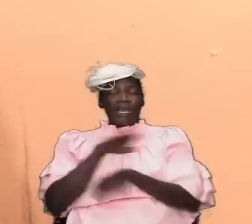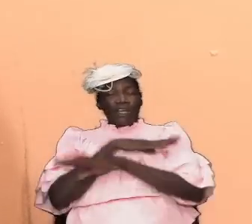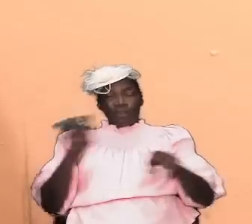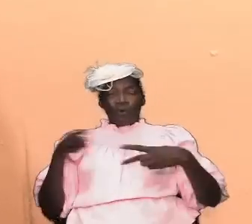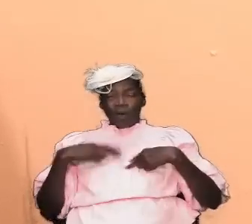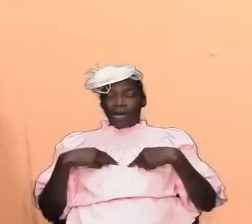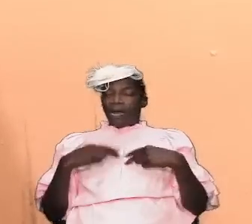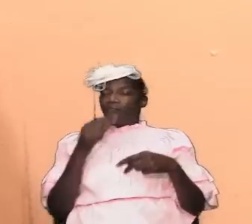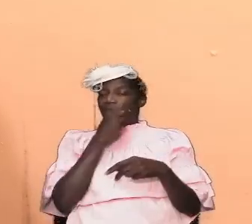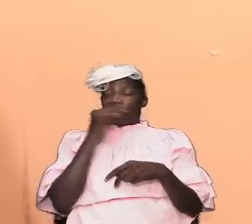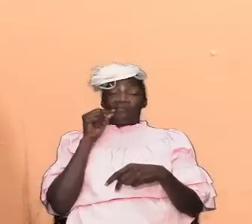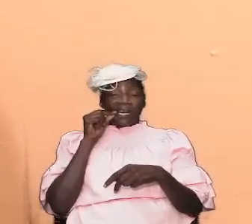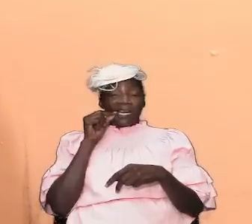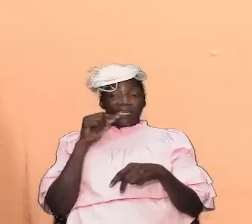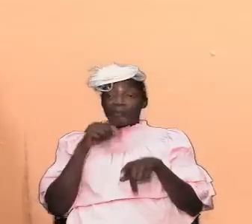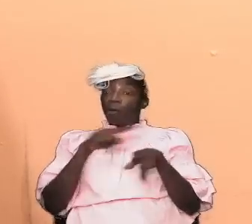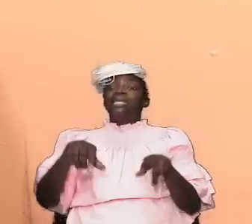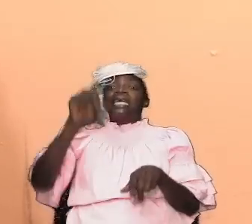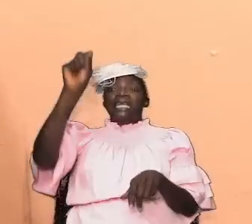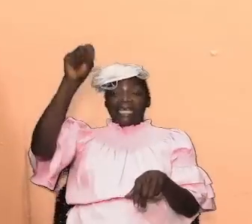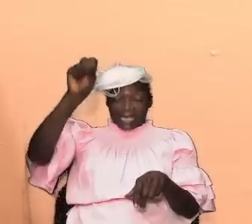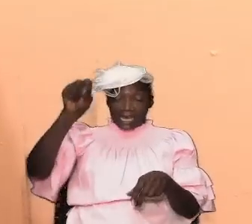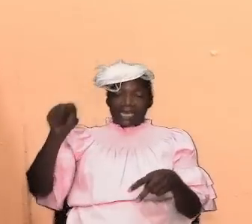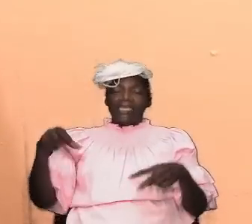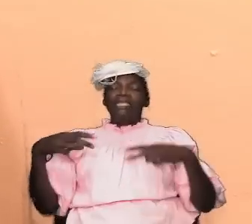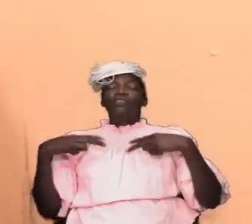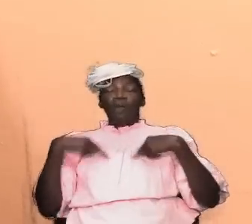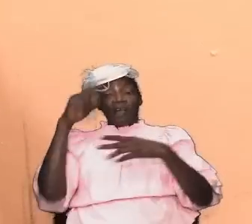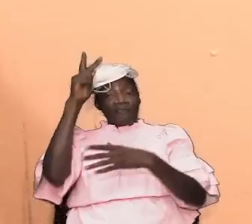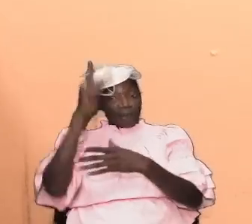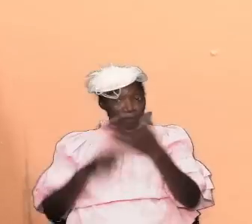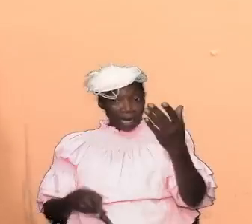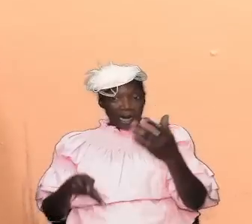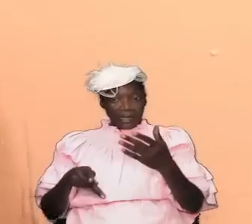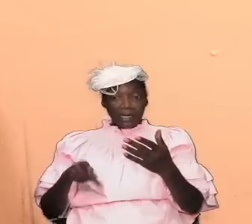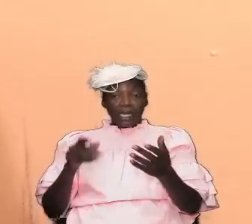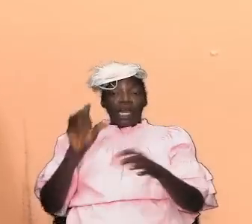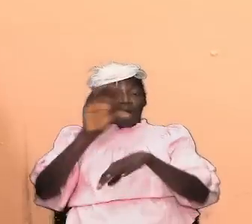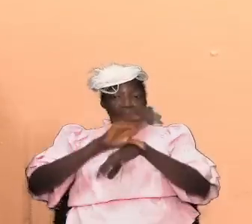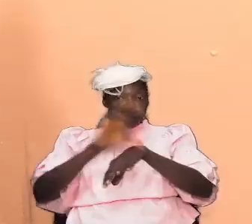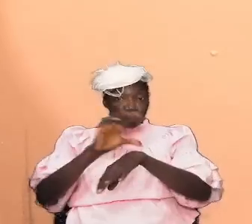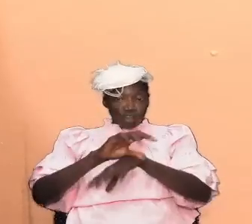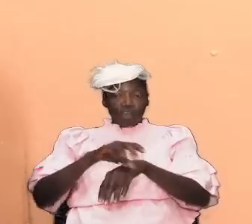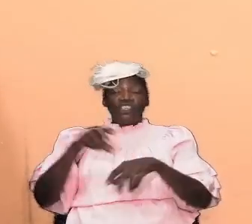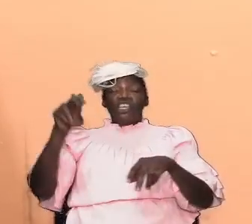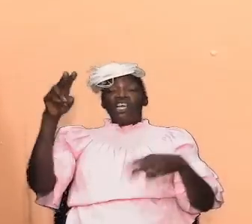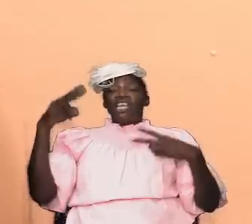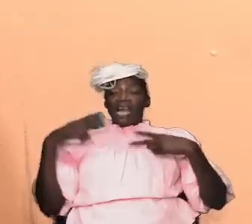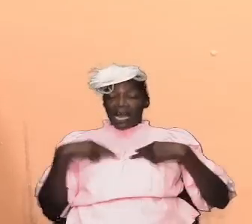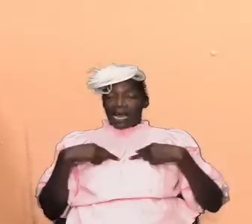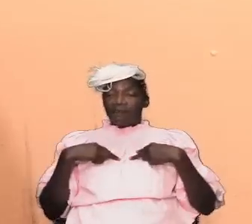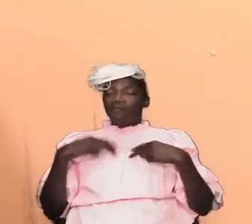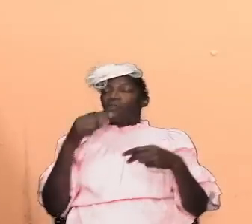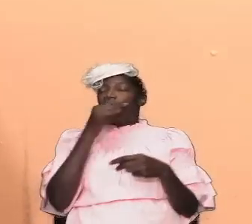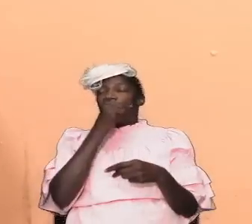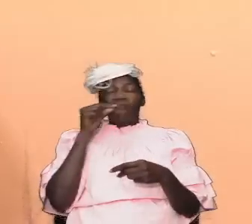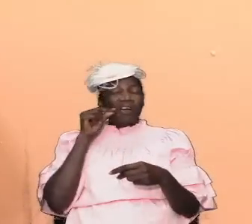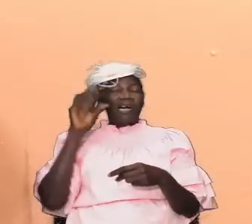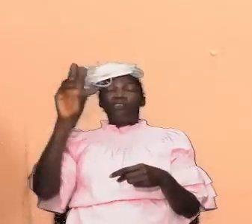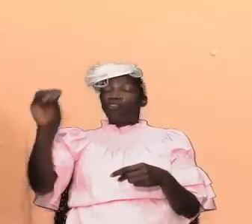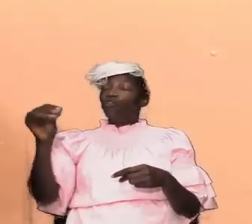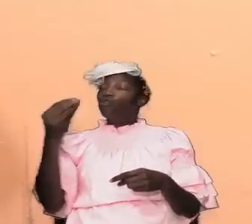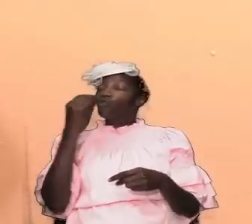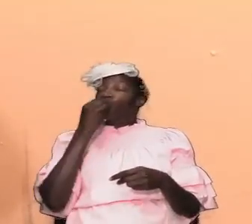a part of the church of jesus christ we will fast we will abstain from food we will abstain from drink no